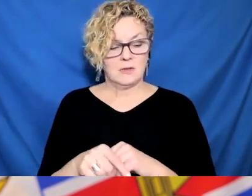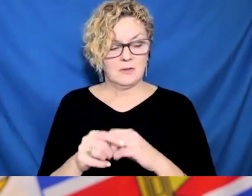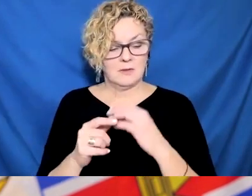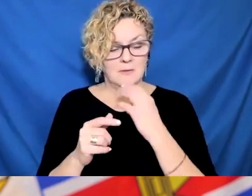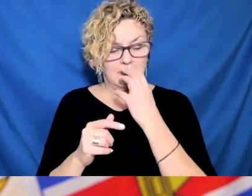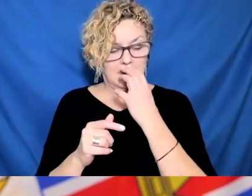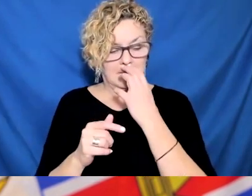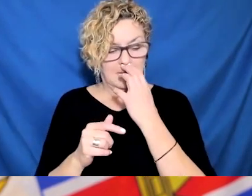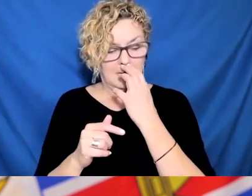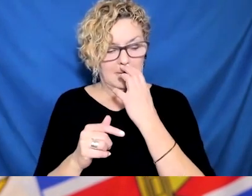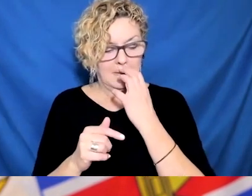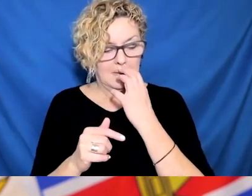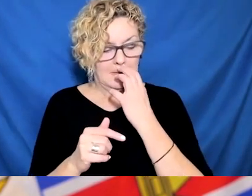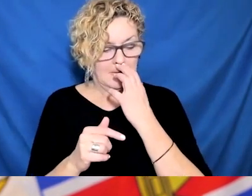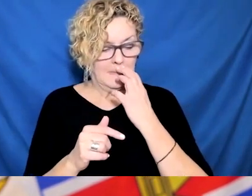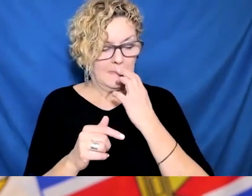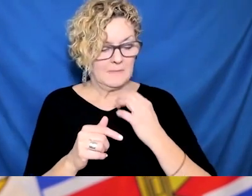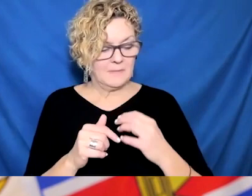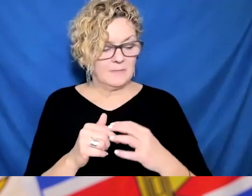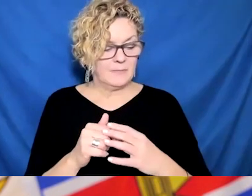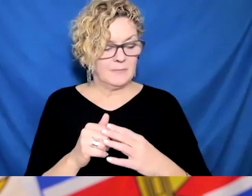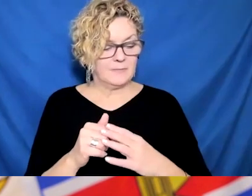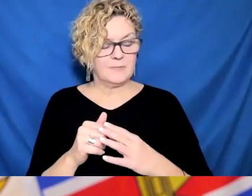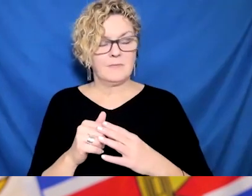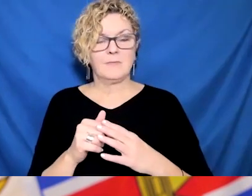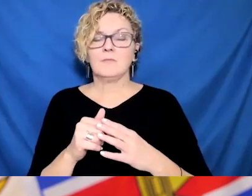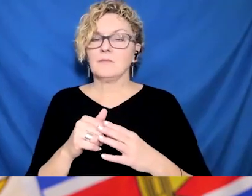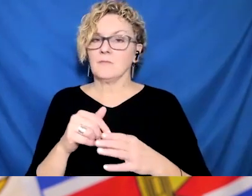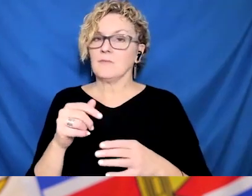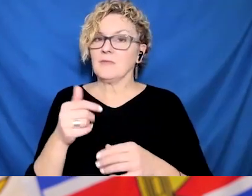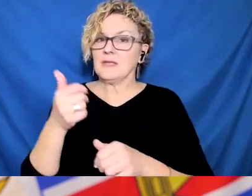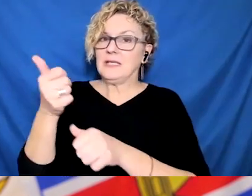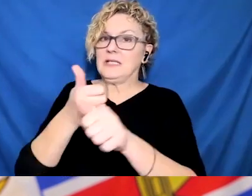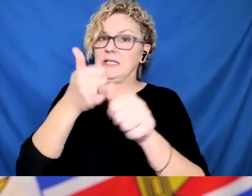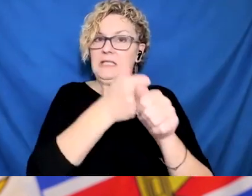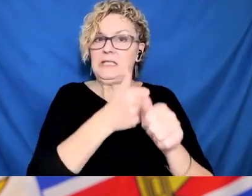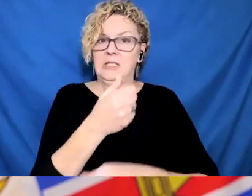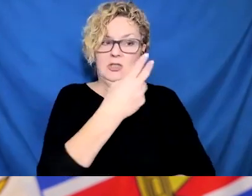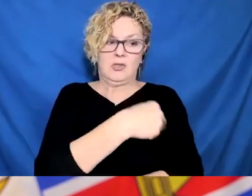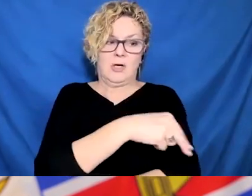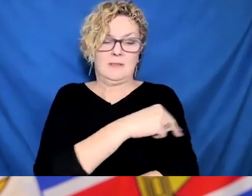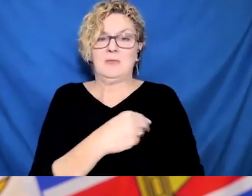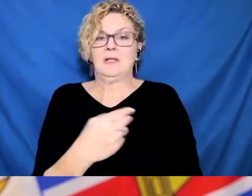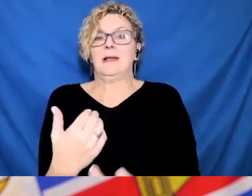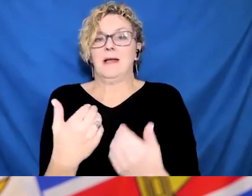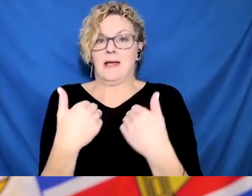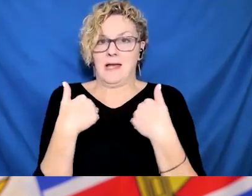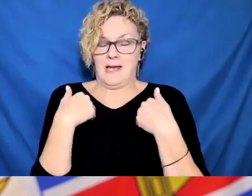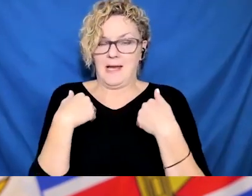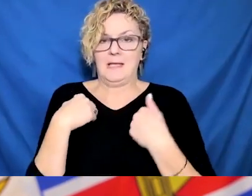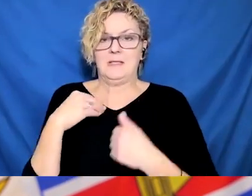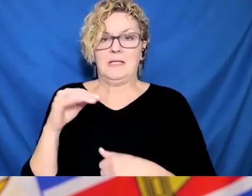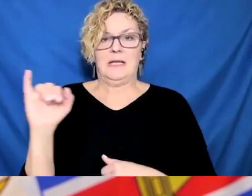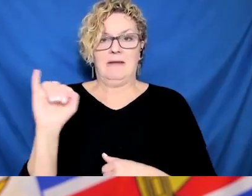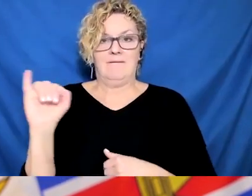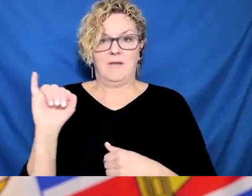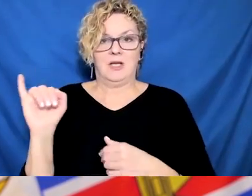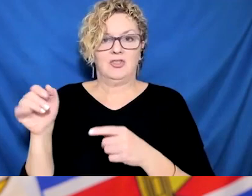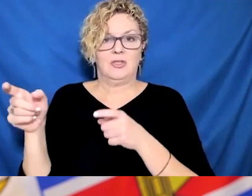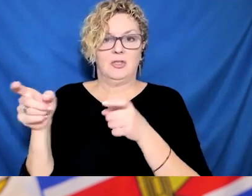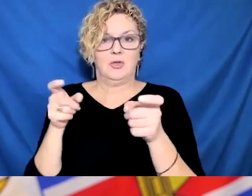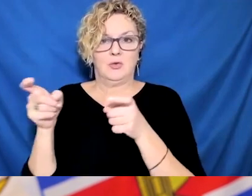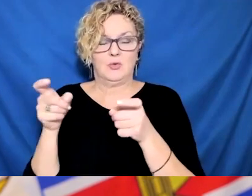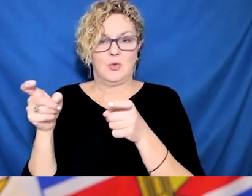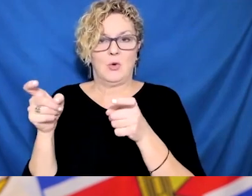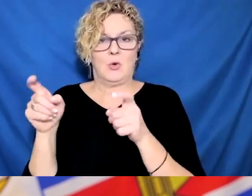if you are vaccinated and not in one of the high risk groups or working with a high risk group,